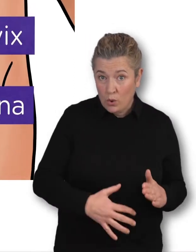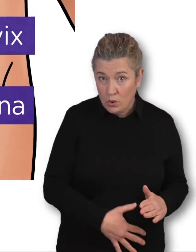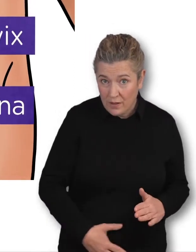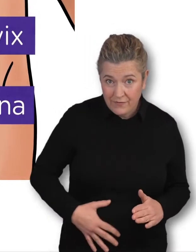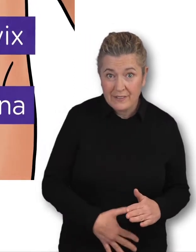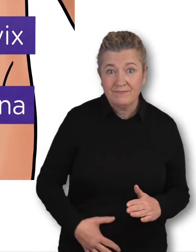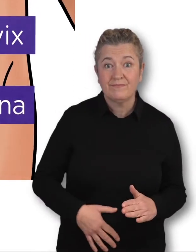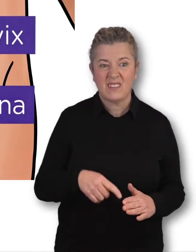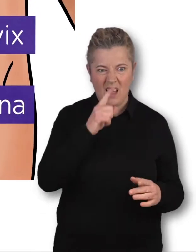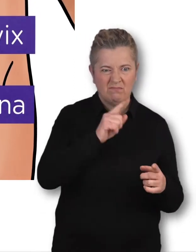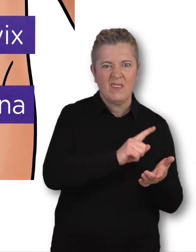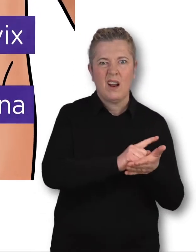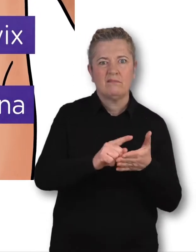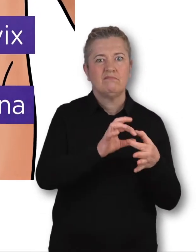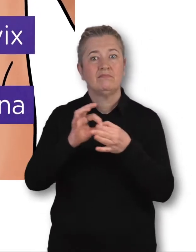into cancer.